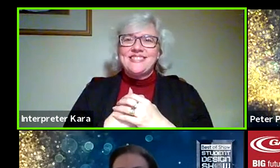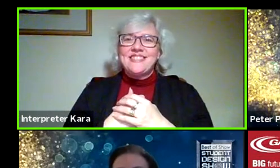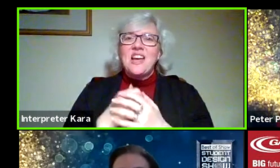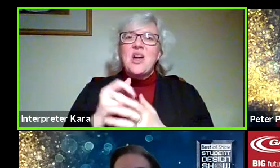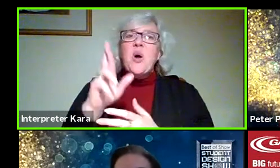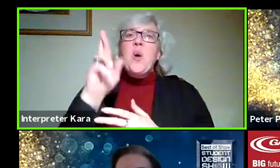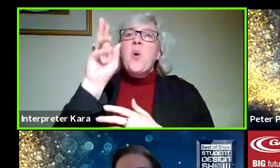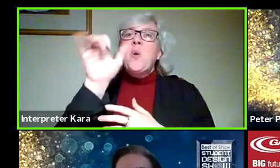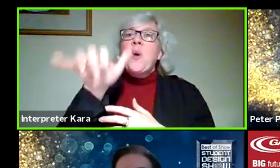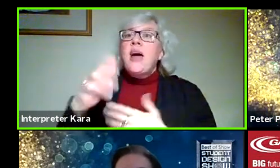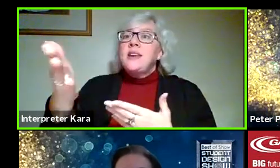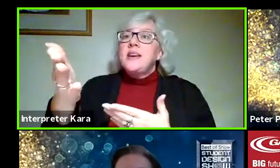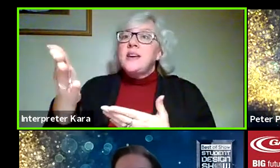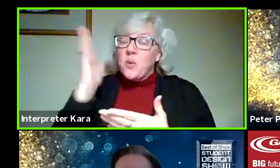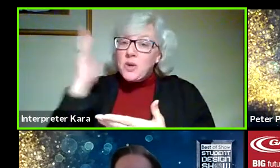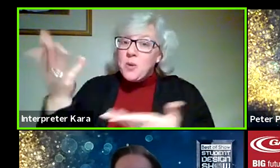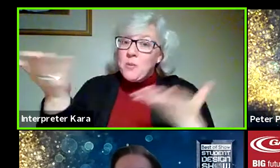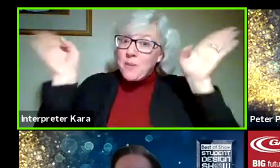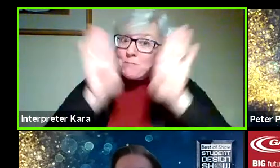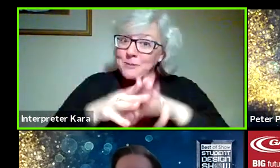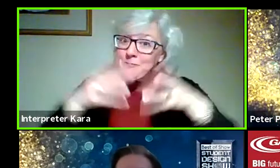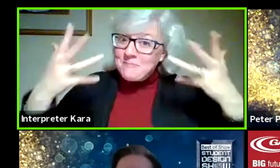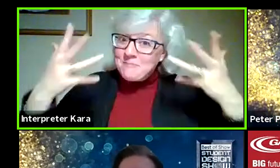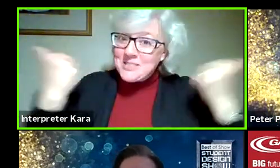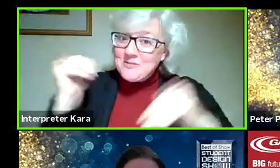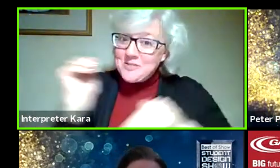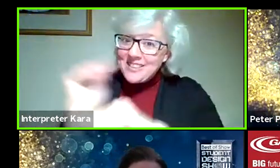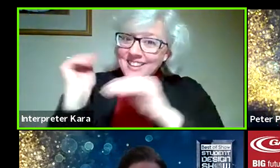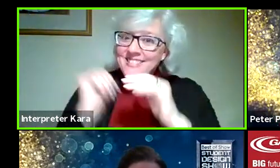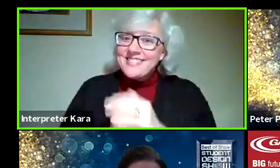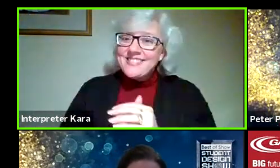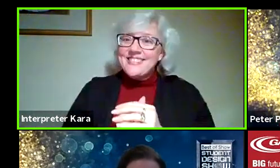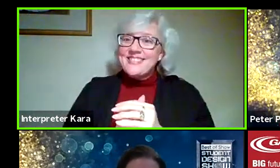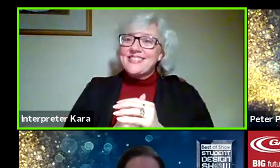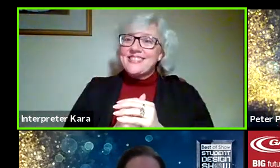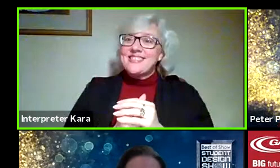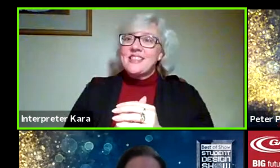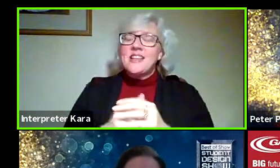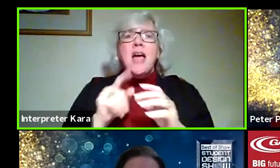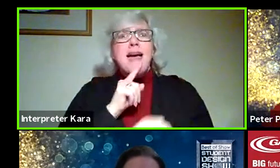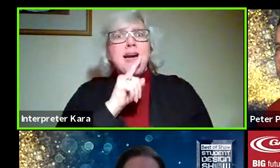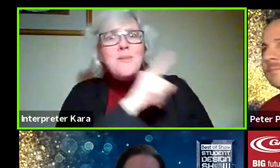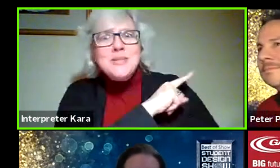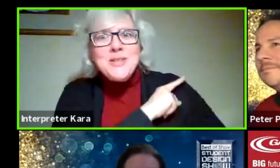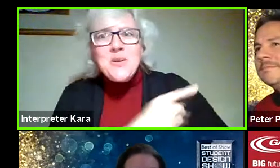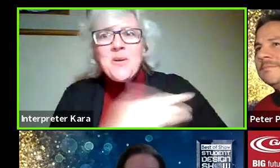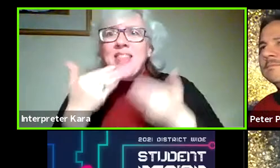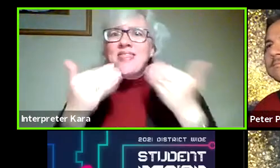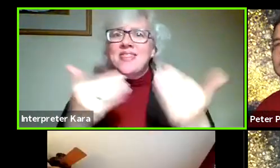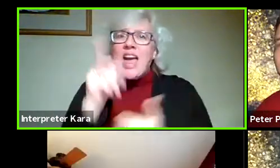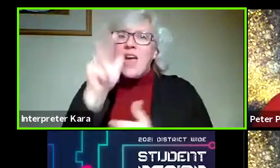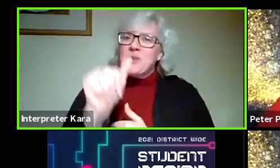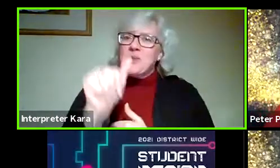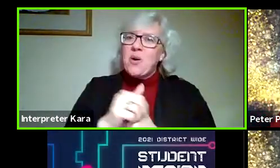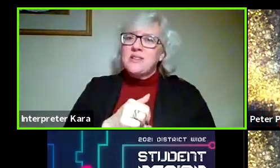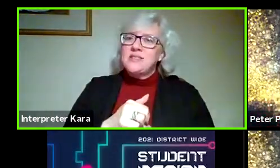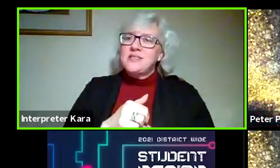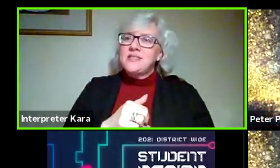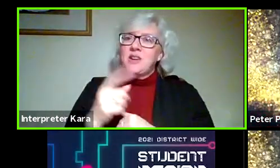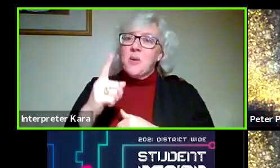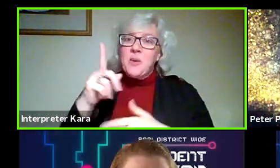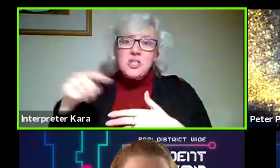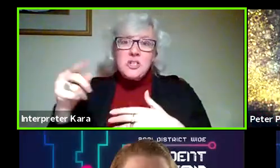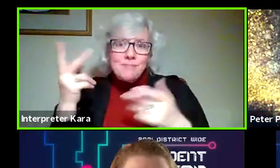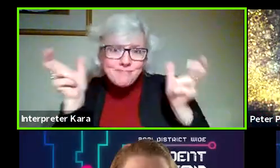Rodney, will you be our closer for tonight? Absolutely. Thank you, Laura. Just want to check to make